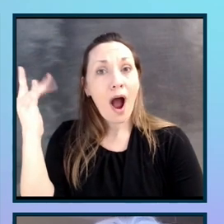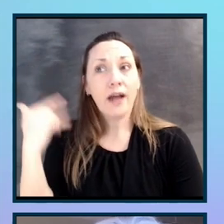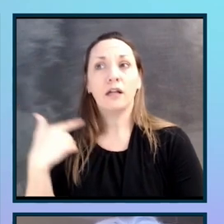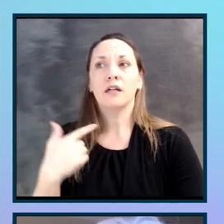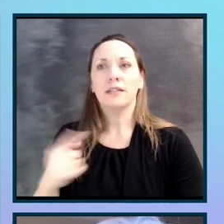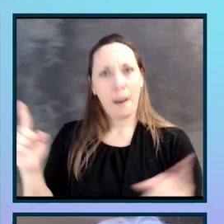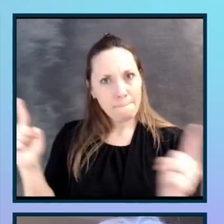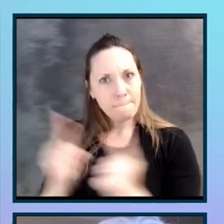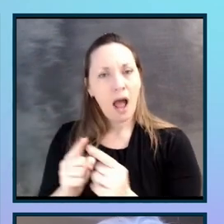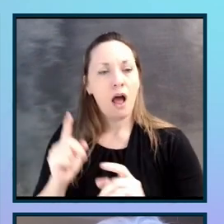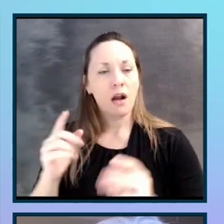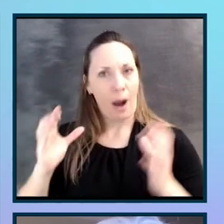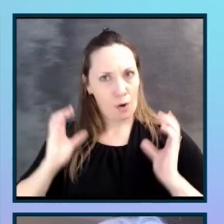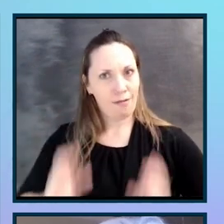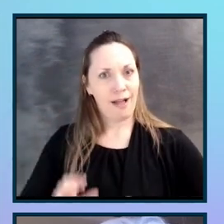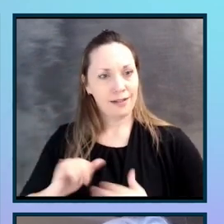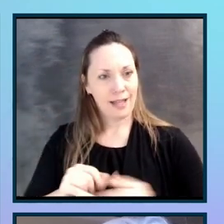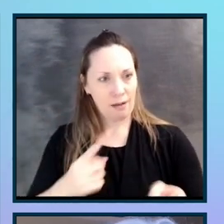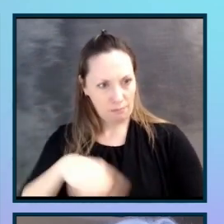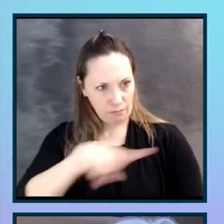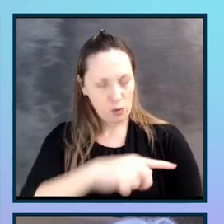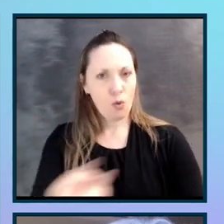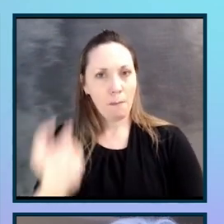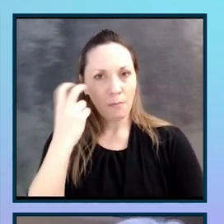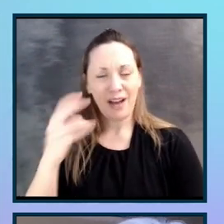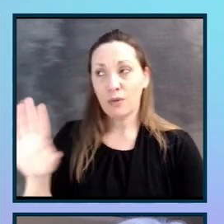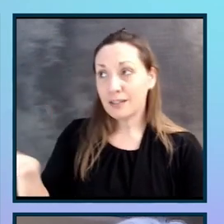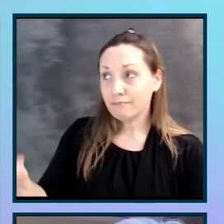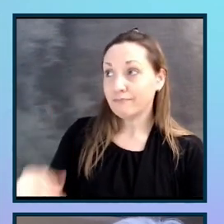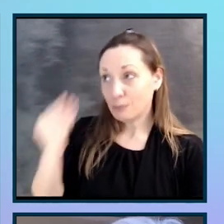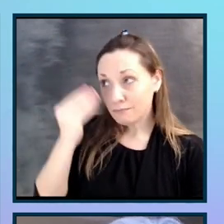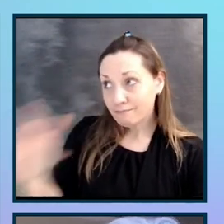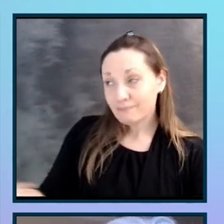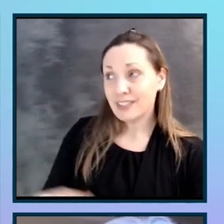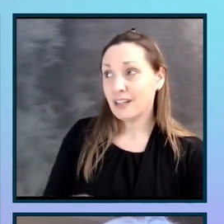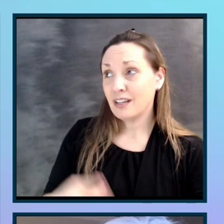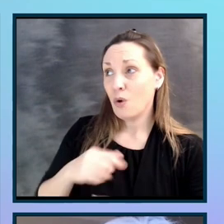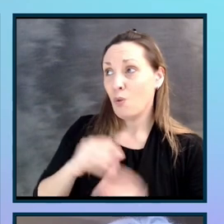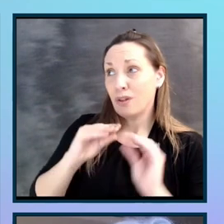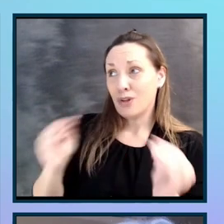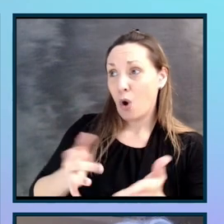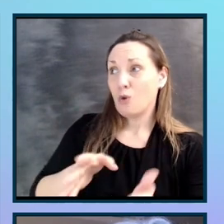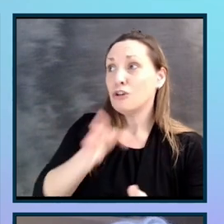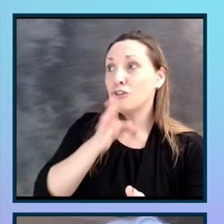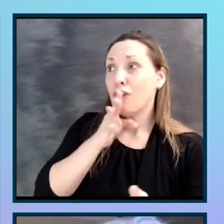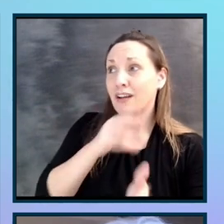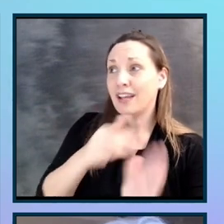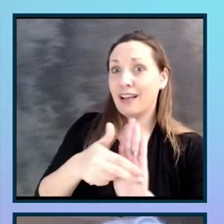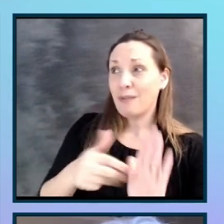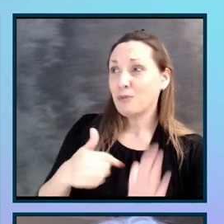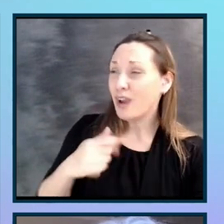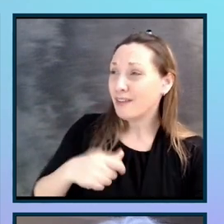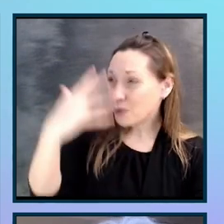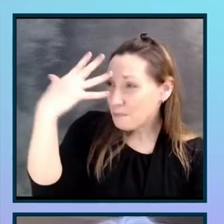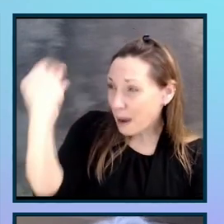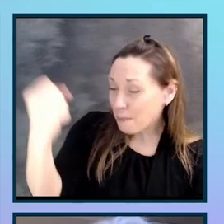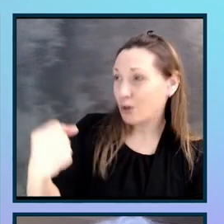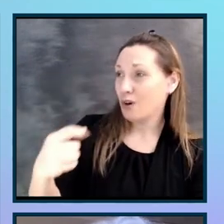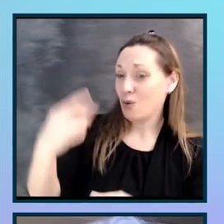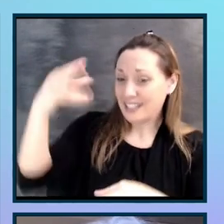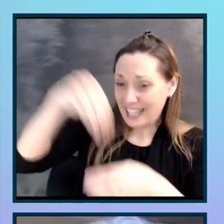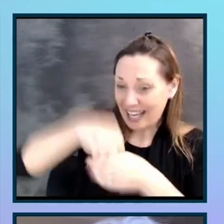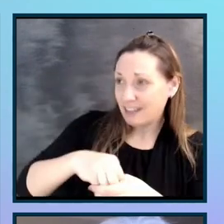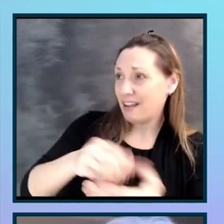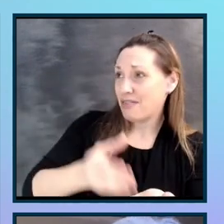who were blind people who were telling them, you know, without talking labels, we have to remember what's in the bottle. We